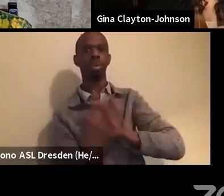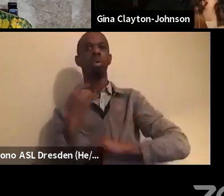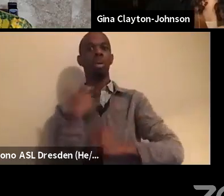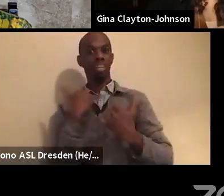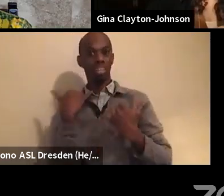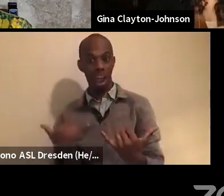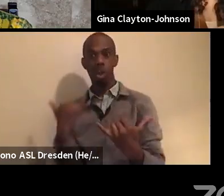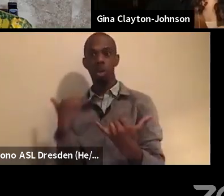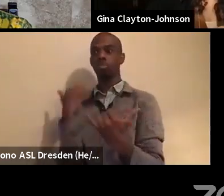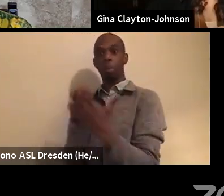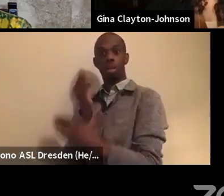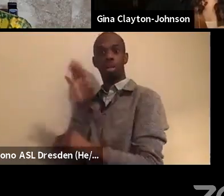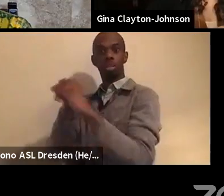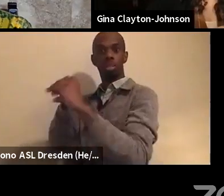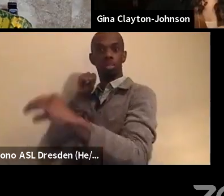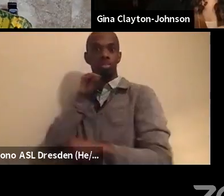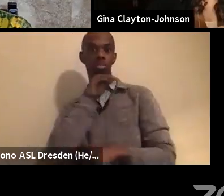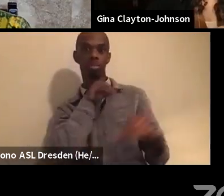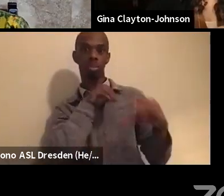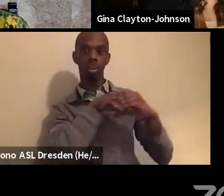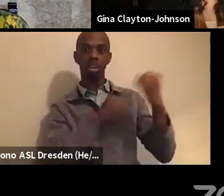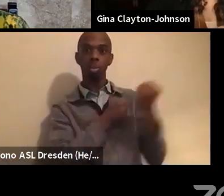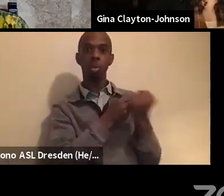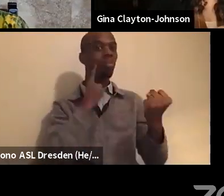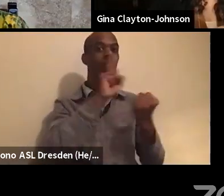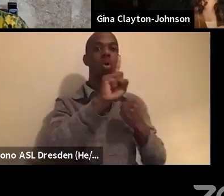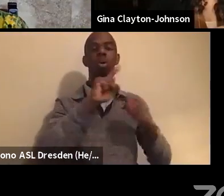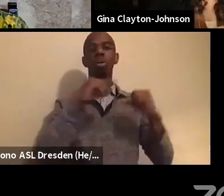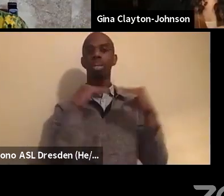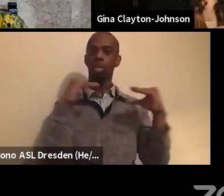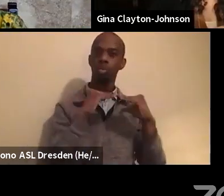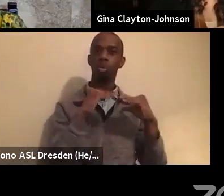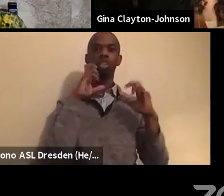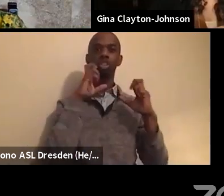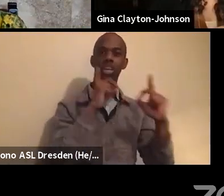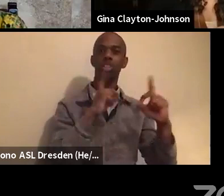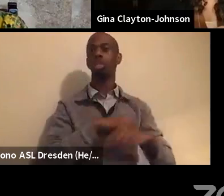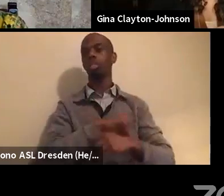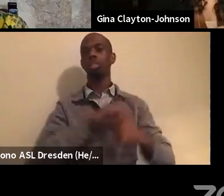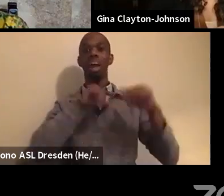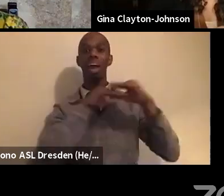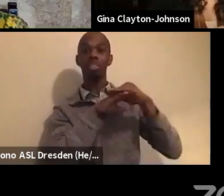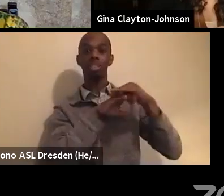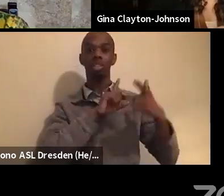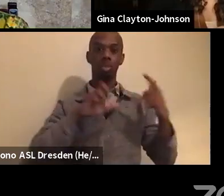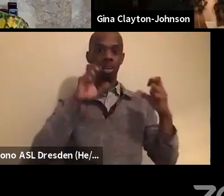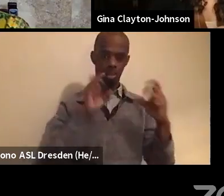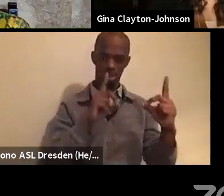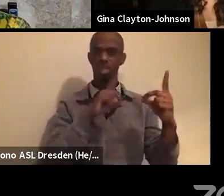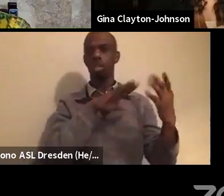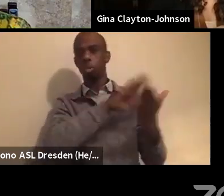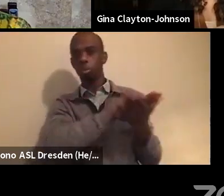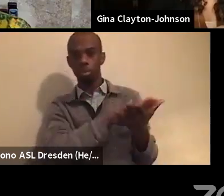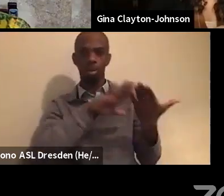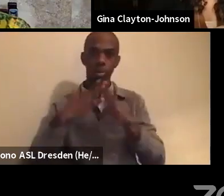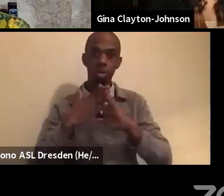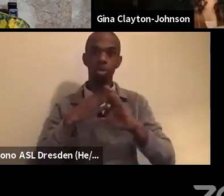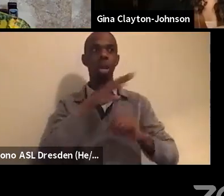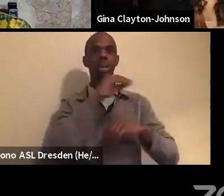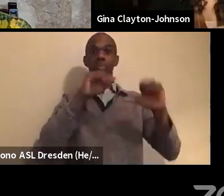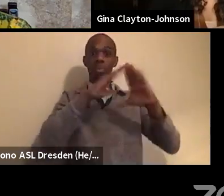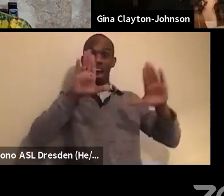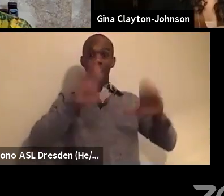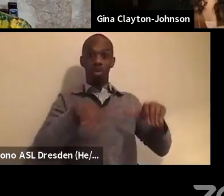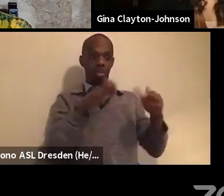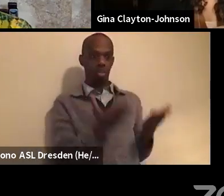an adequate education, people having access to health care, people having access to housing. This is a human